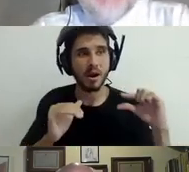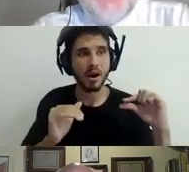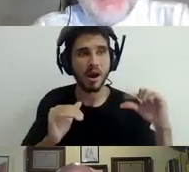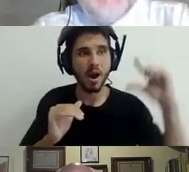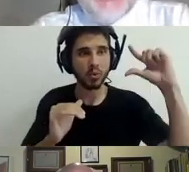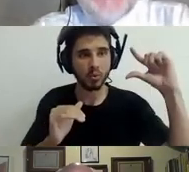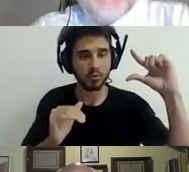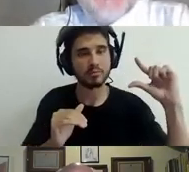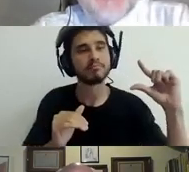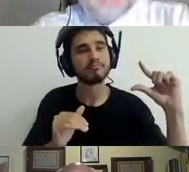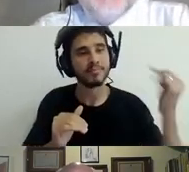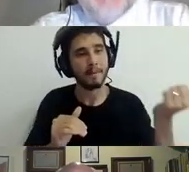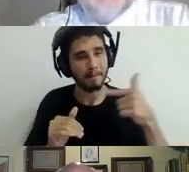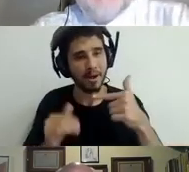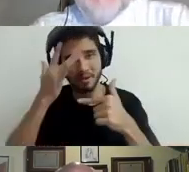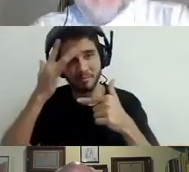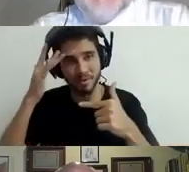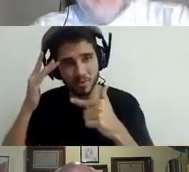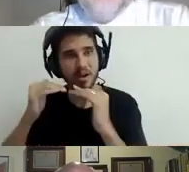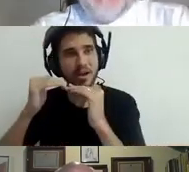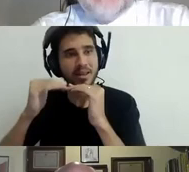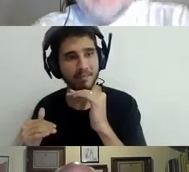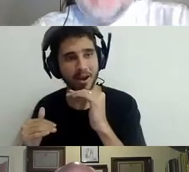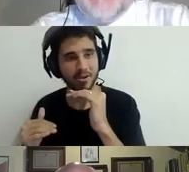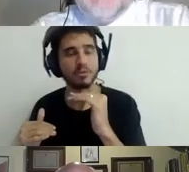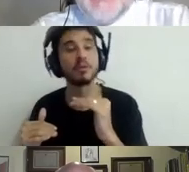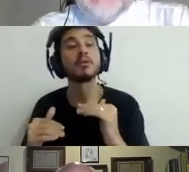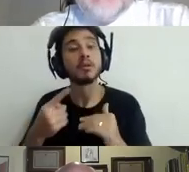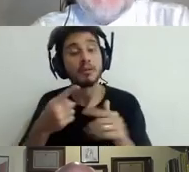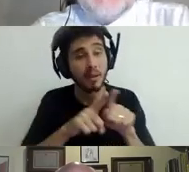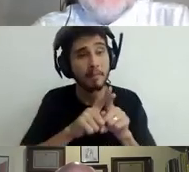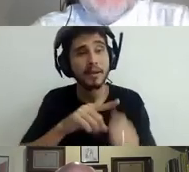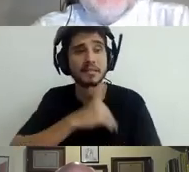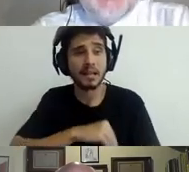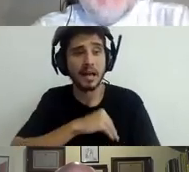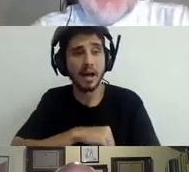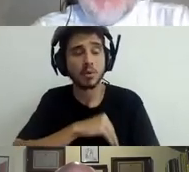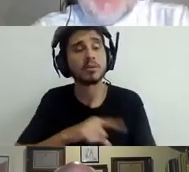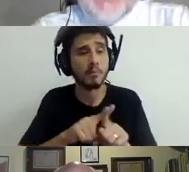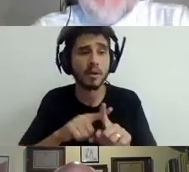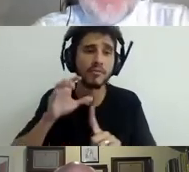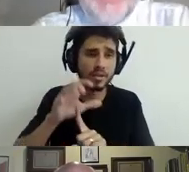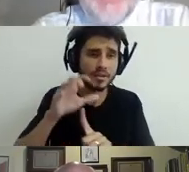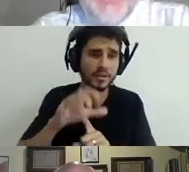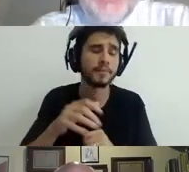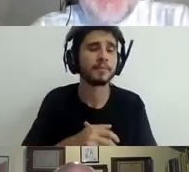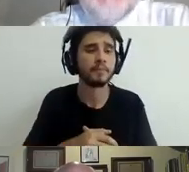education seems to have an autonomous impact on the health risks during the pandemic.